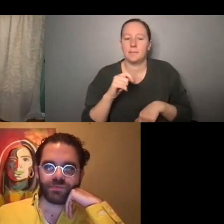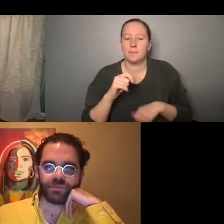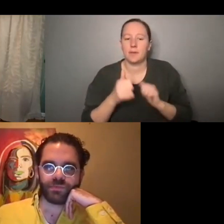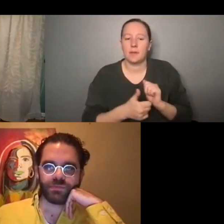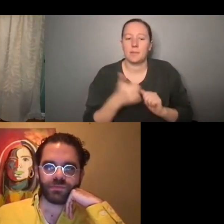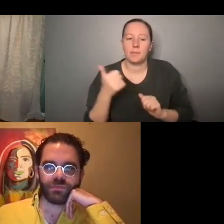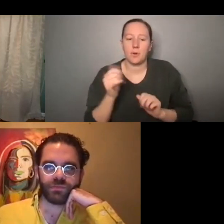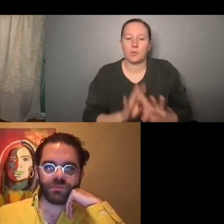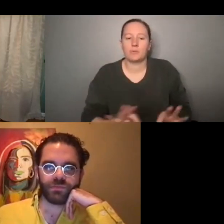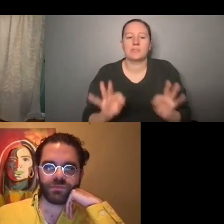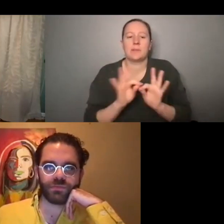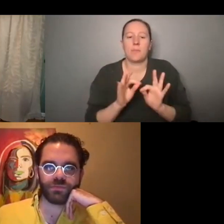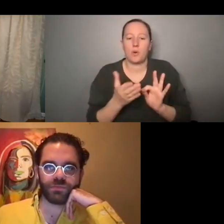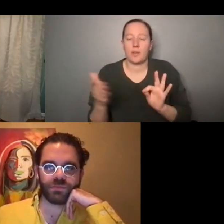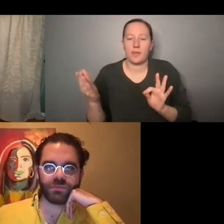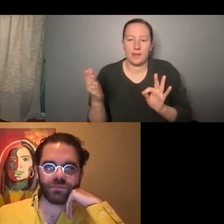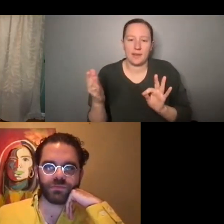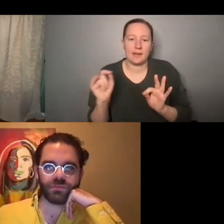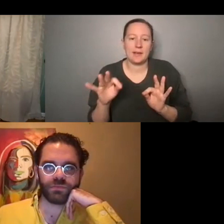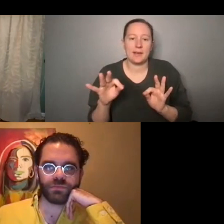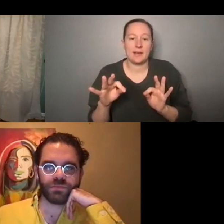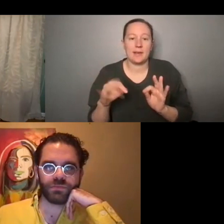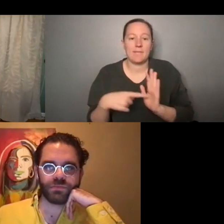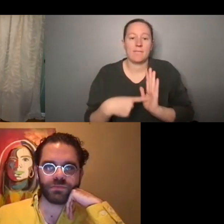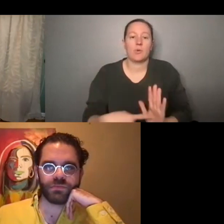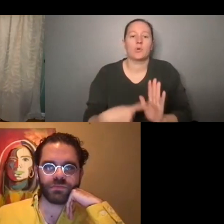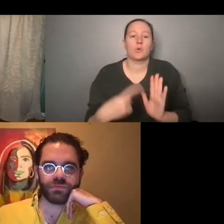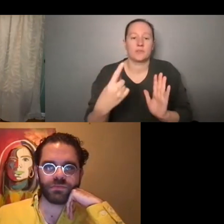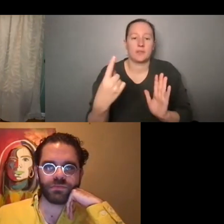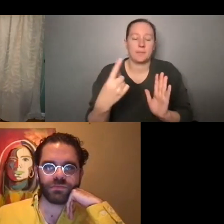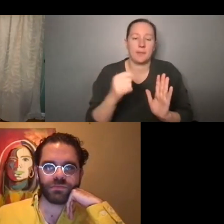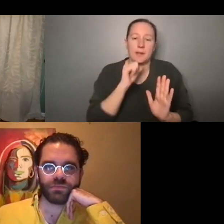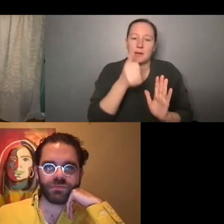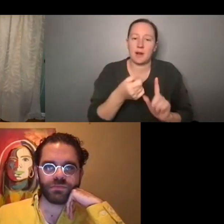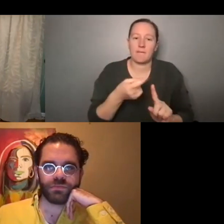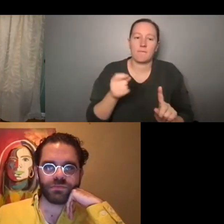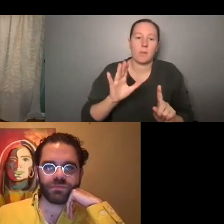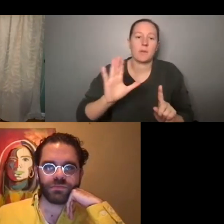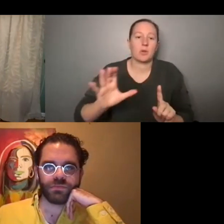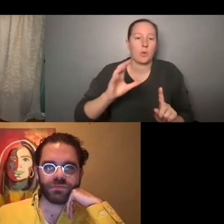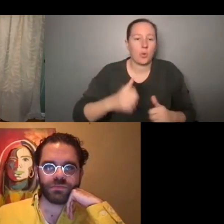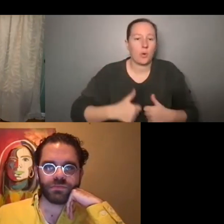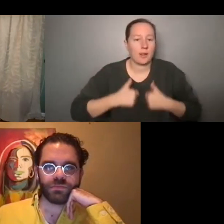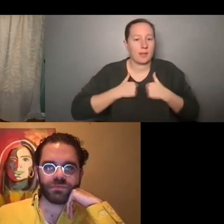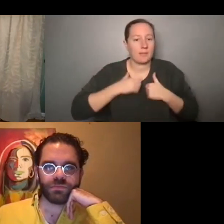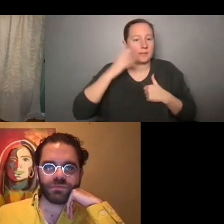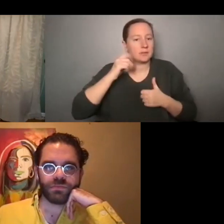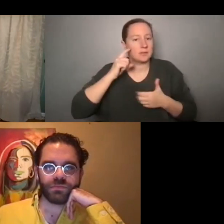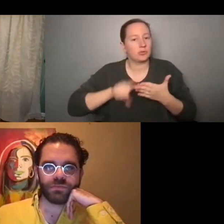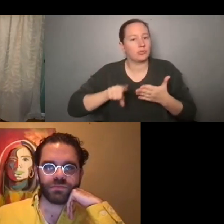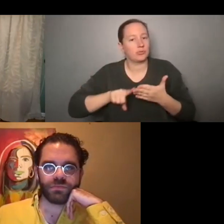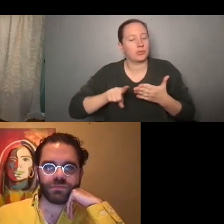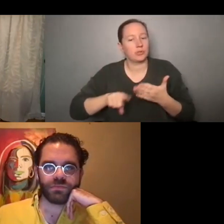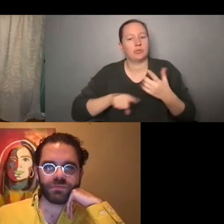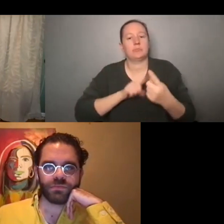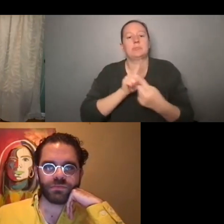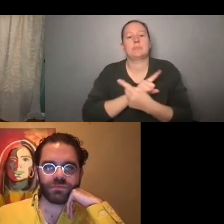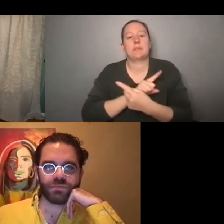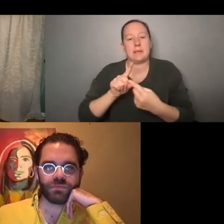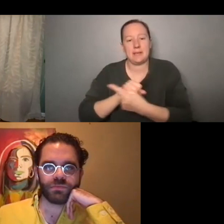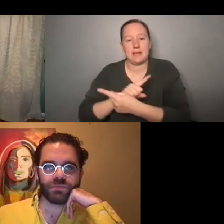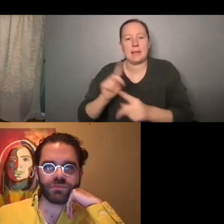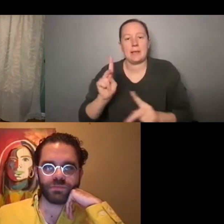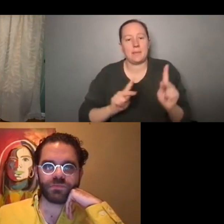most important thing, if you're portraying something that is not from your lived experience is to do the research and to talk to people with that